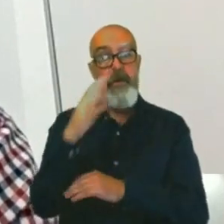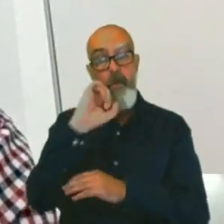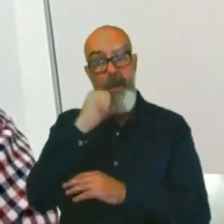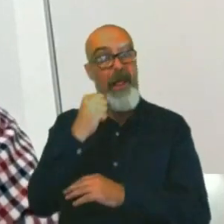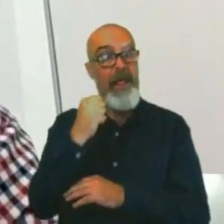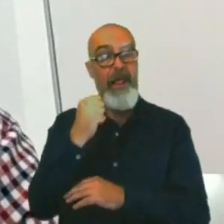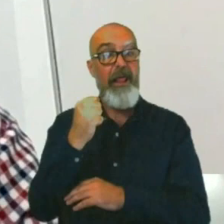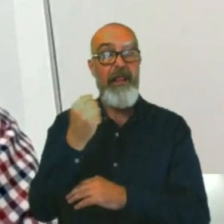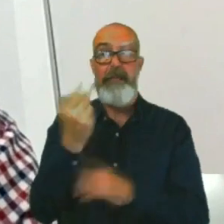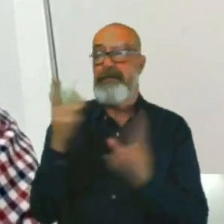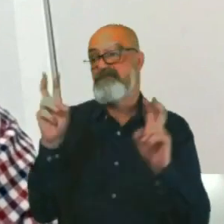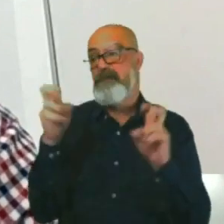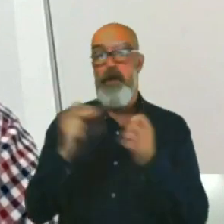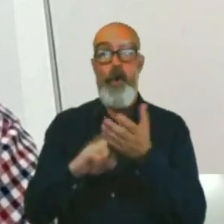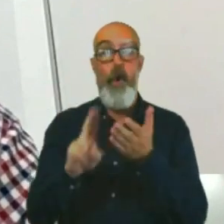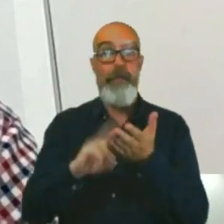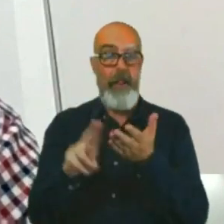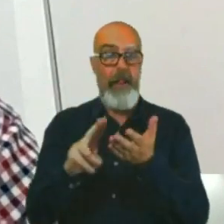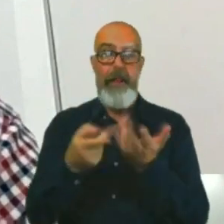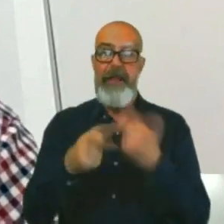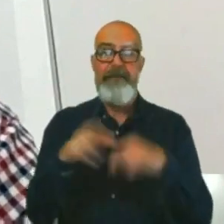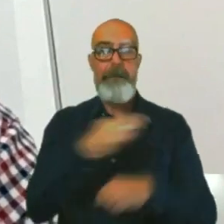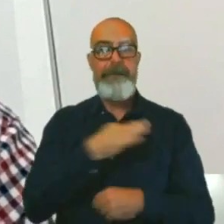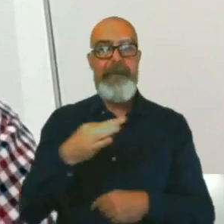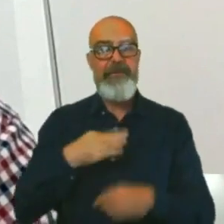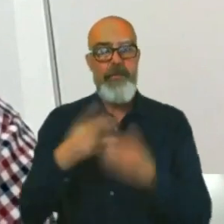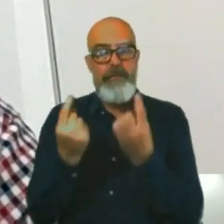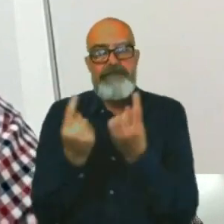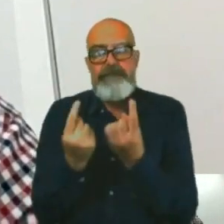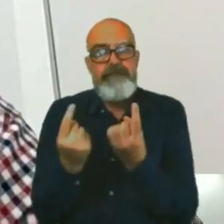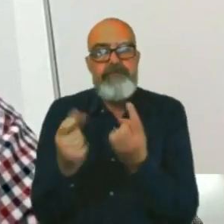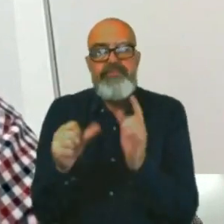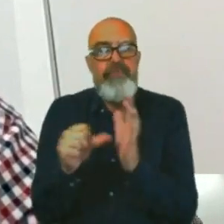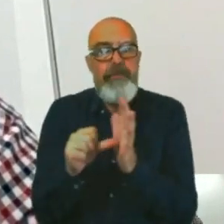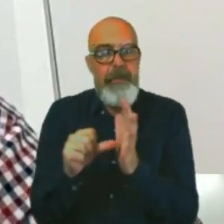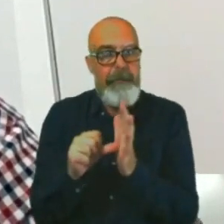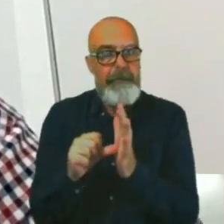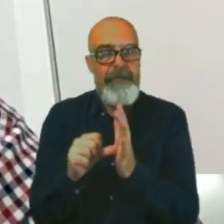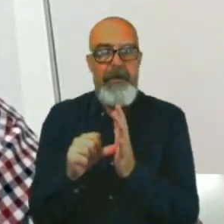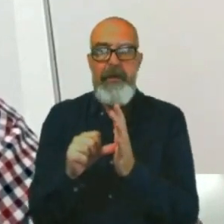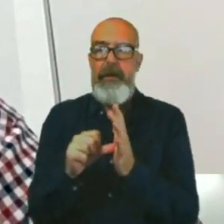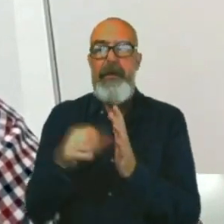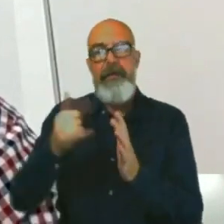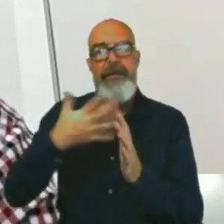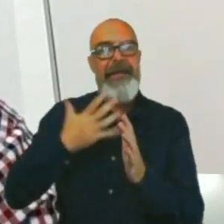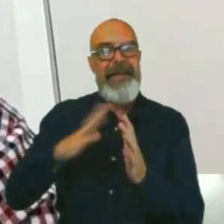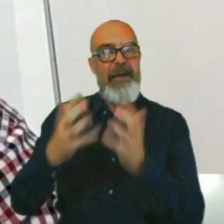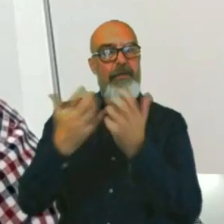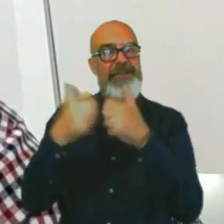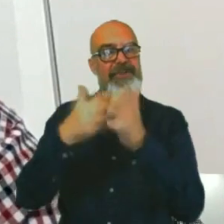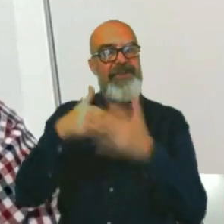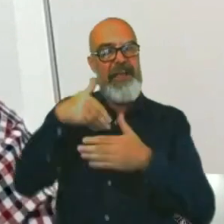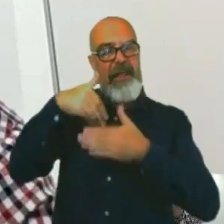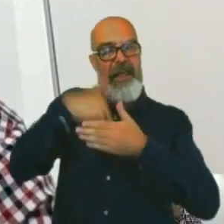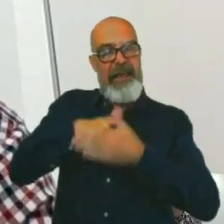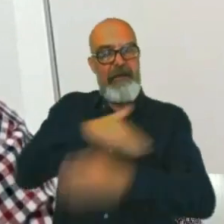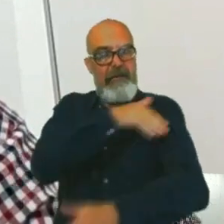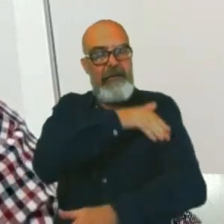who have various medical conditions who need machines inside their bodies for this to happen.